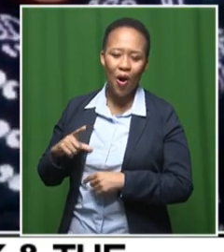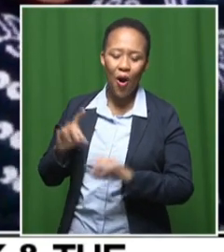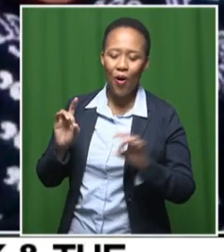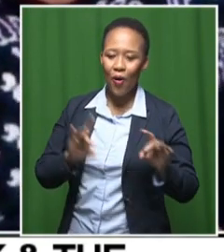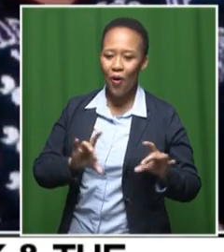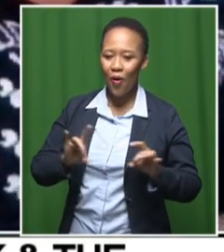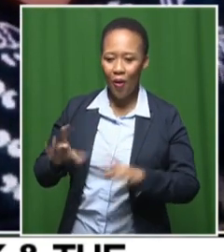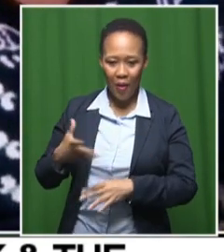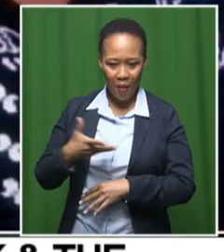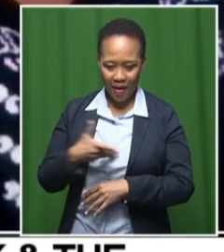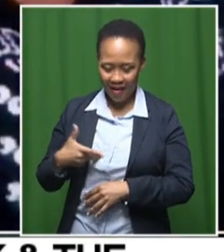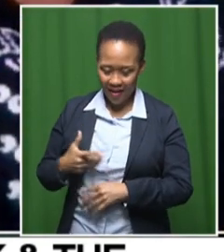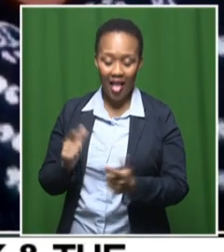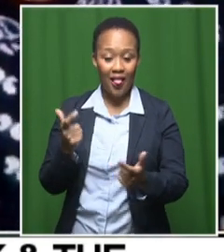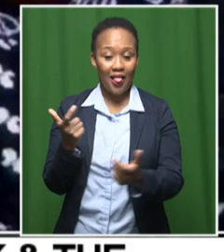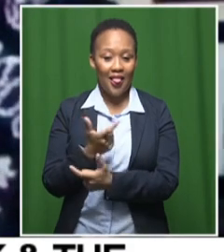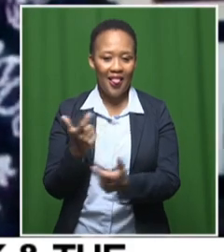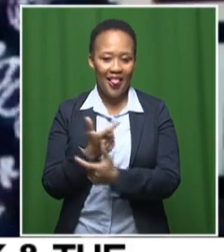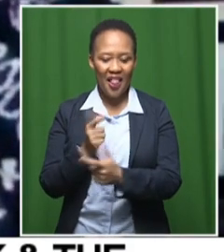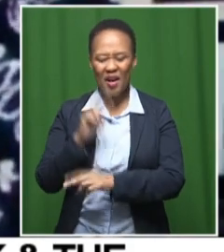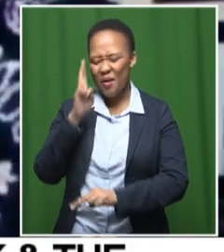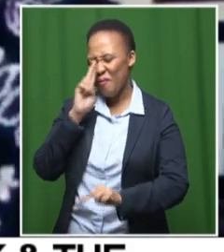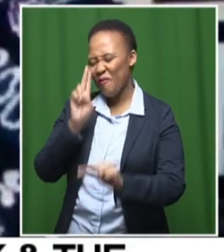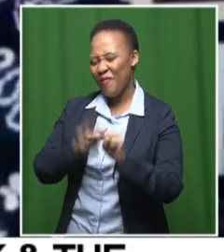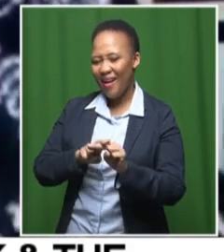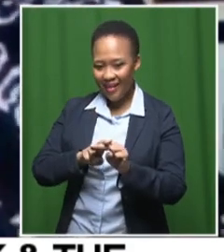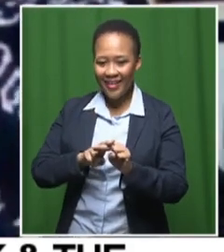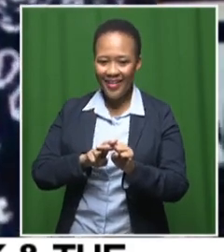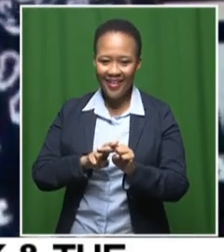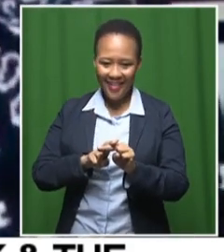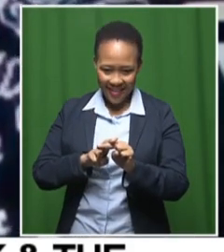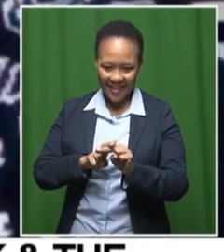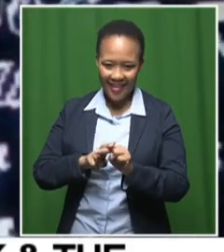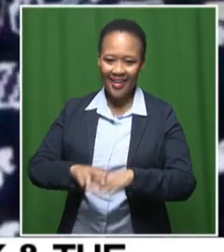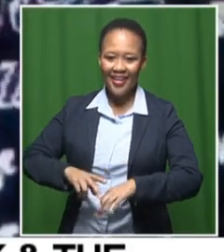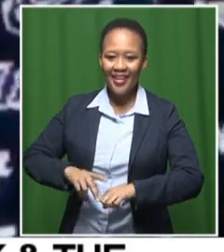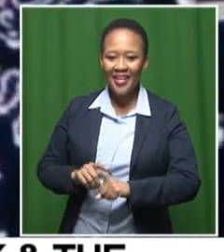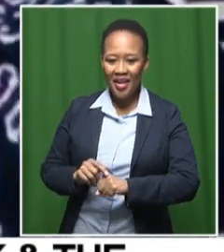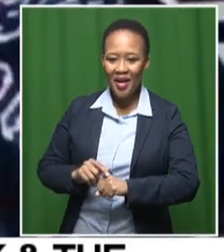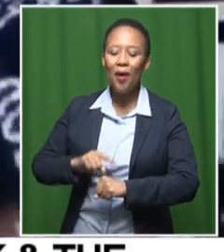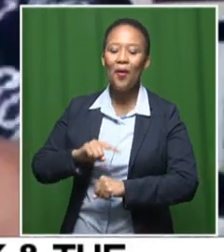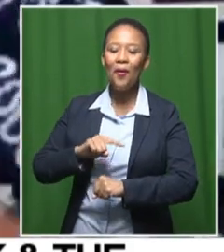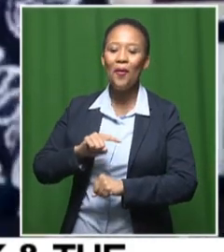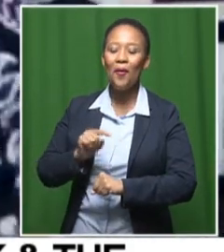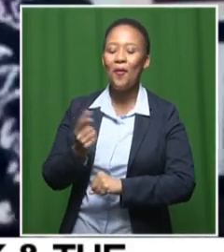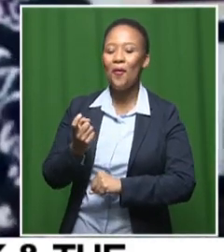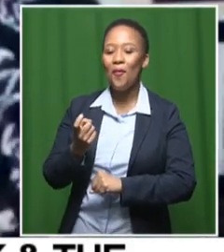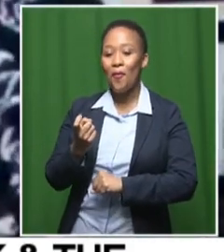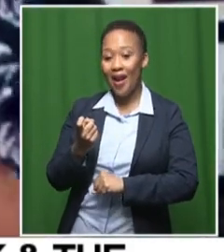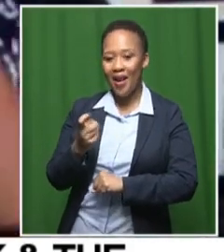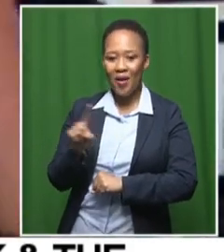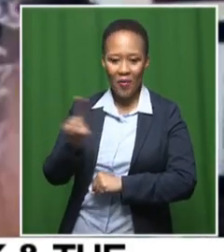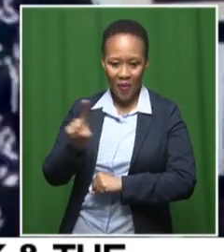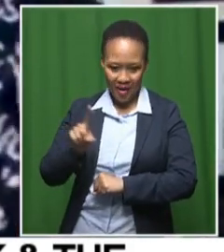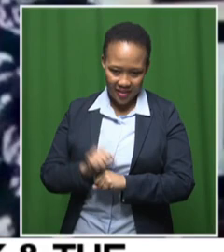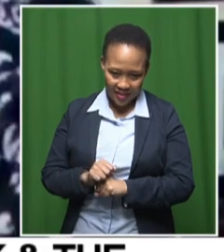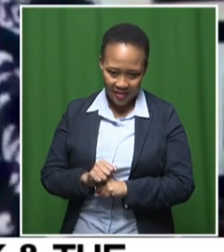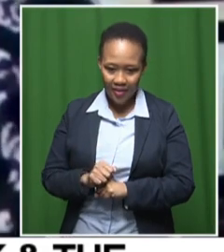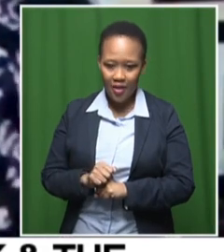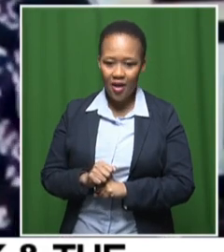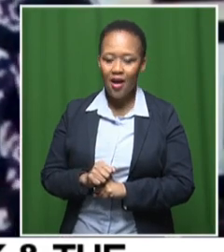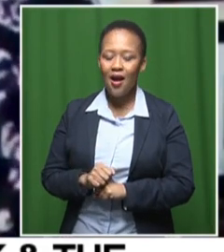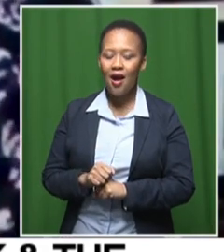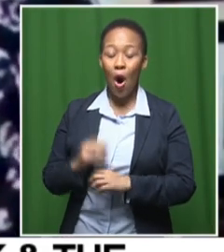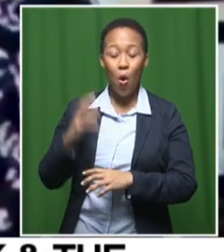So much fun playing the dame. think it's my third time being cast as one. It's just being one of the craziest